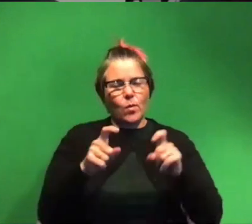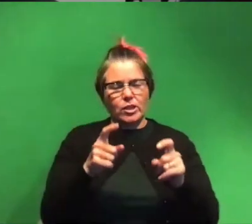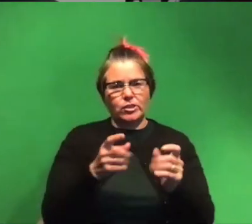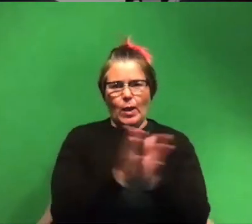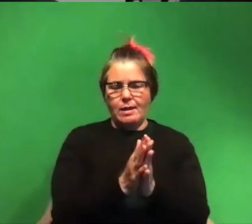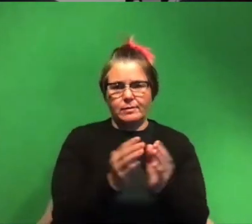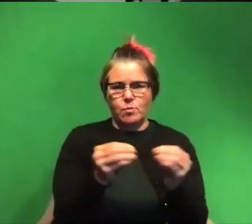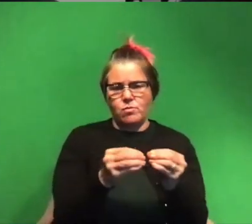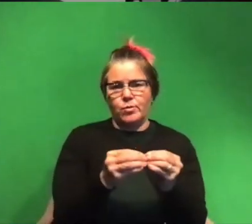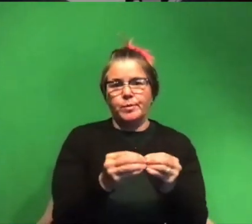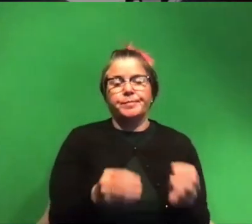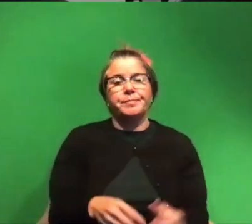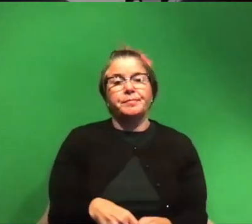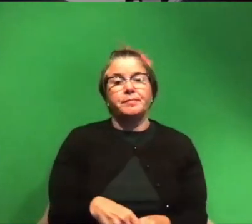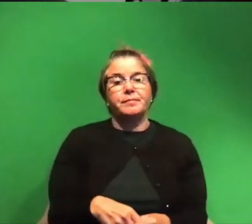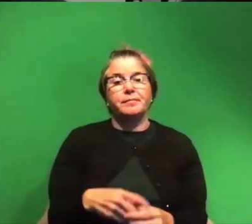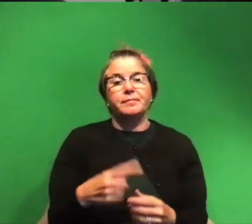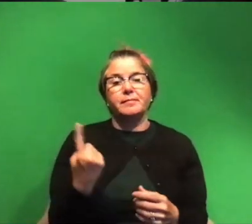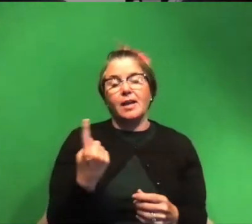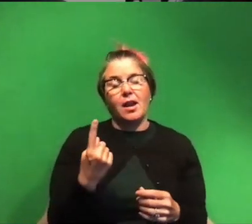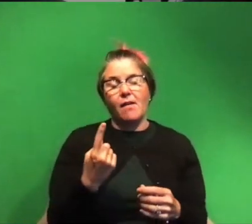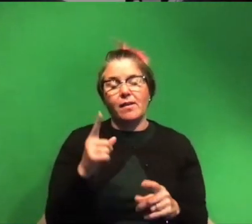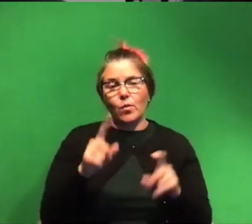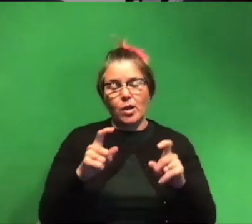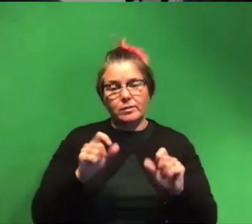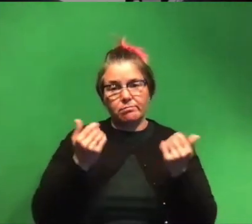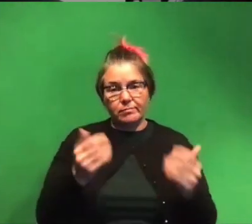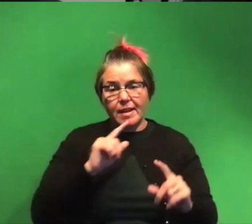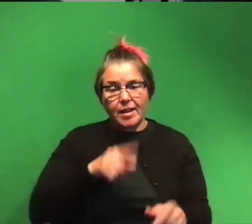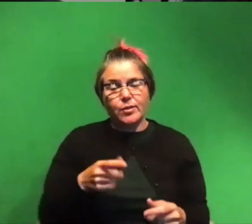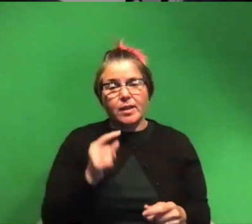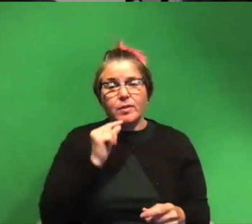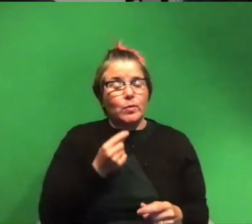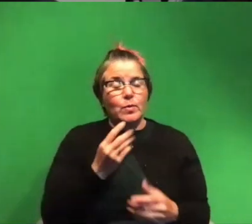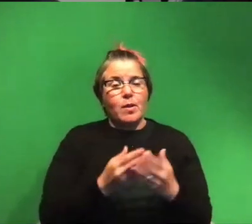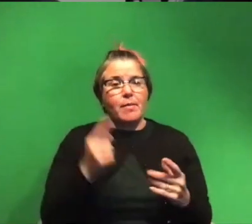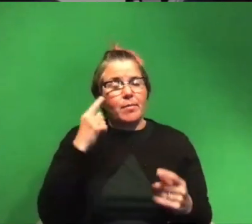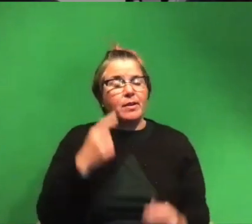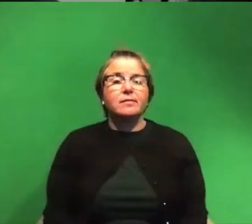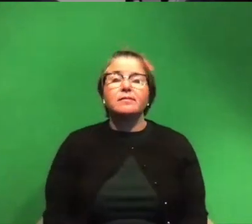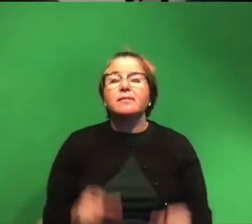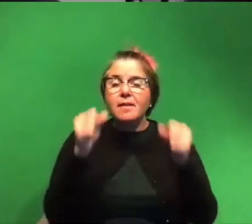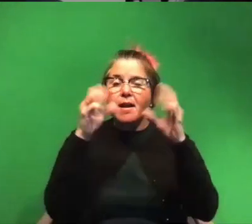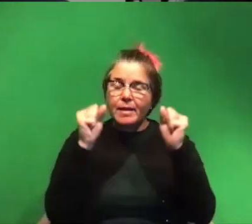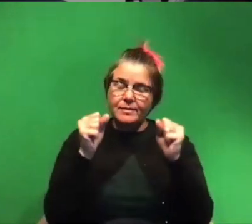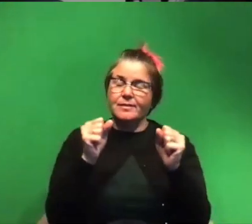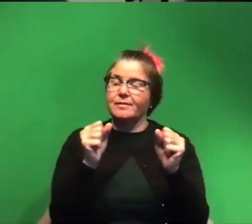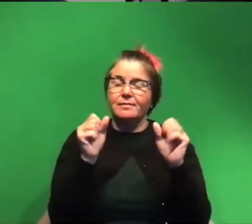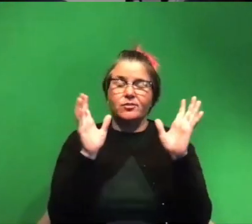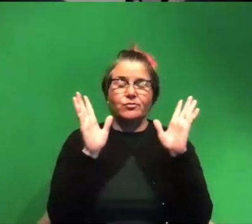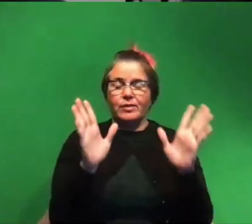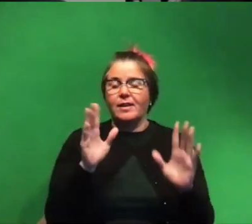and there's always questions to be answered so that's one of the coolest things about the brain amazing solid answer um